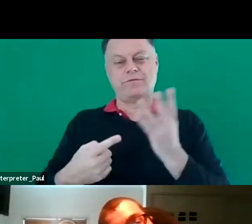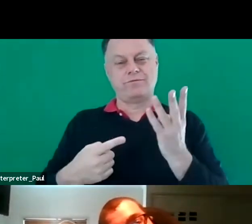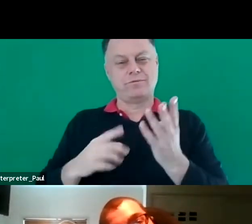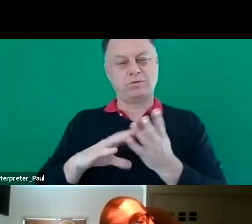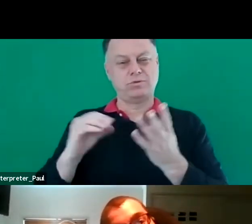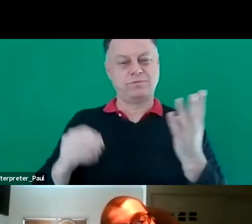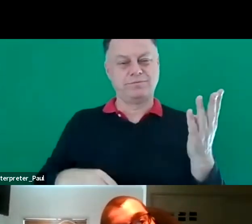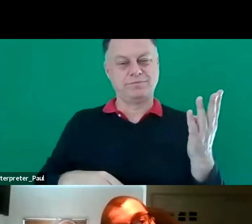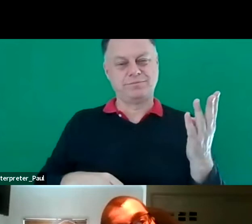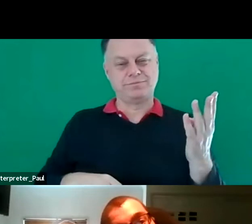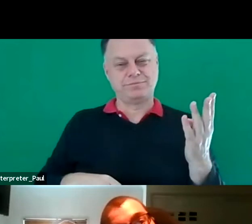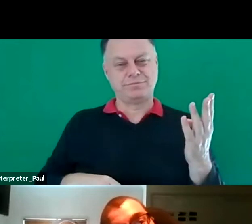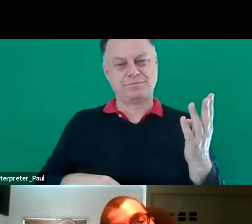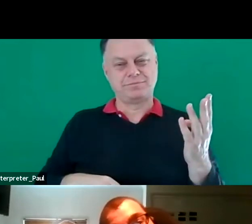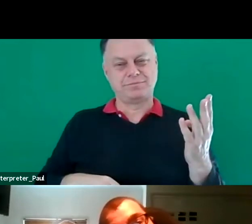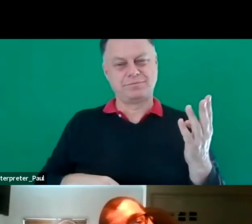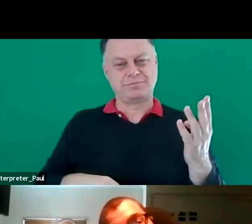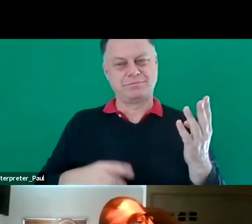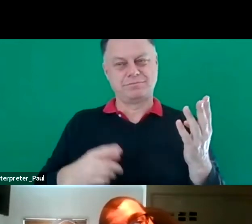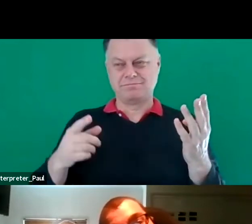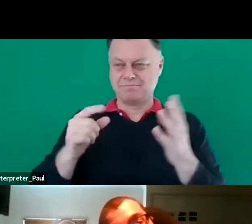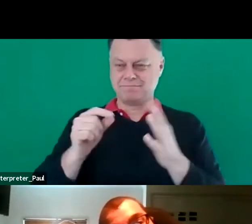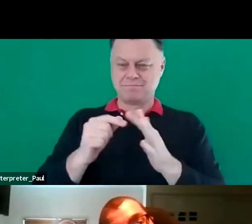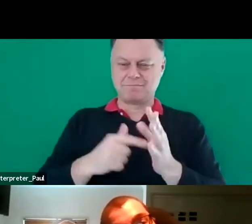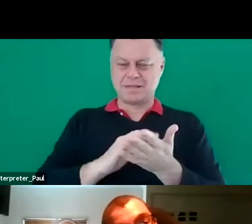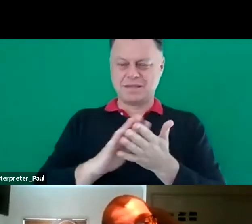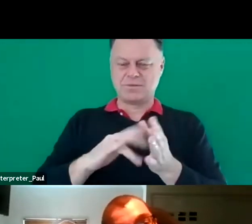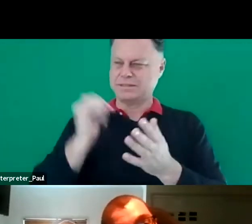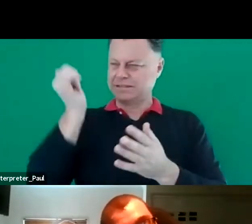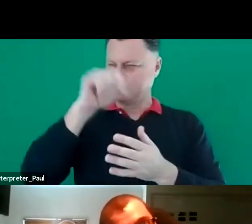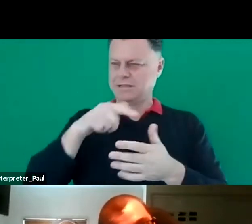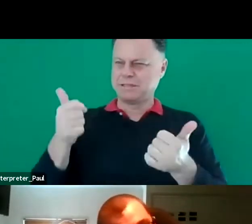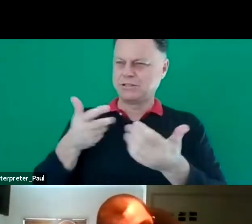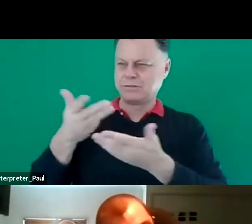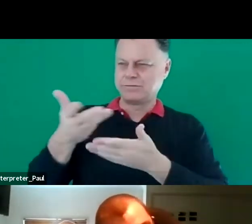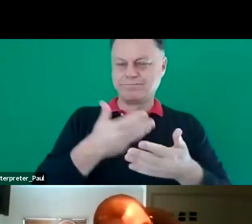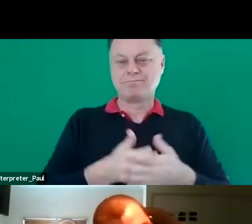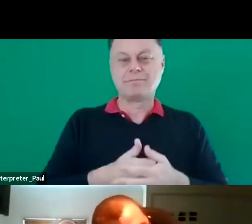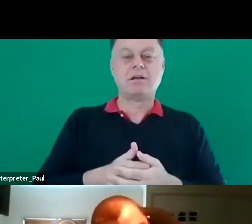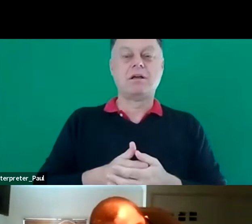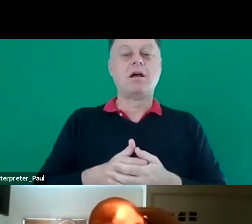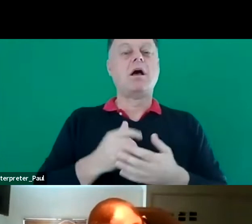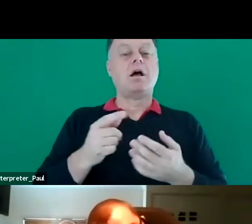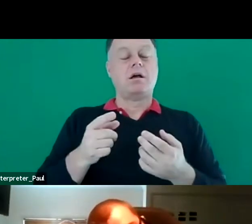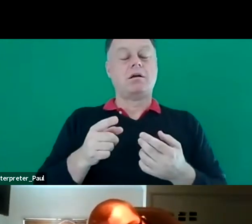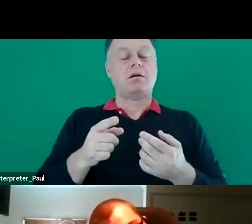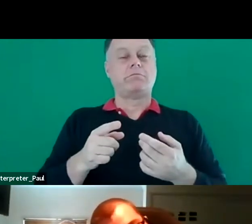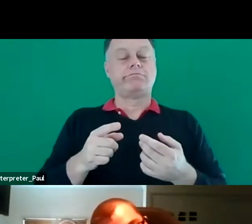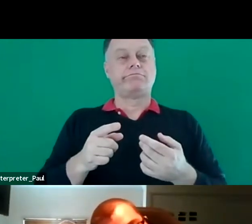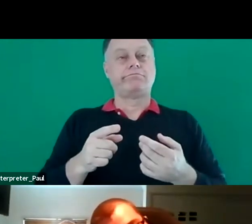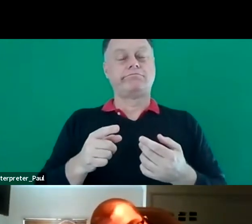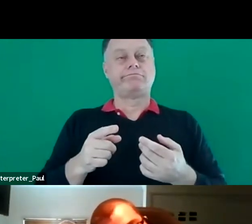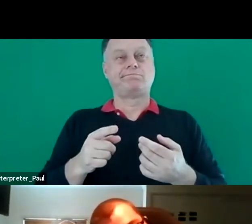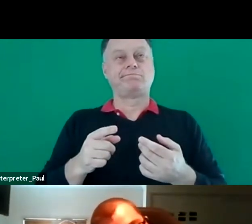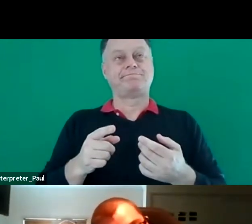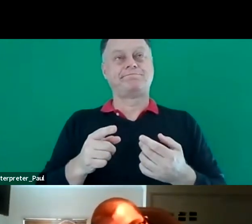I mean, what a consultative group you Pathways people are. You have a conference for disability support